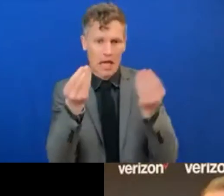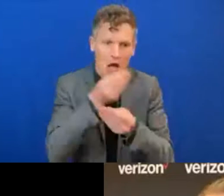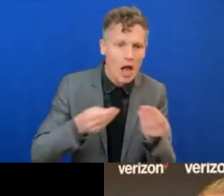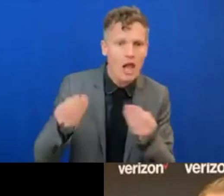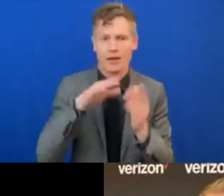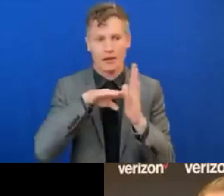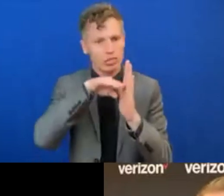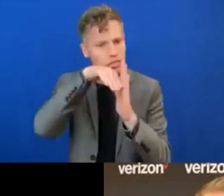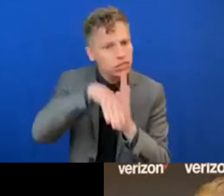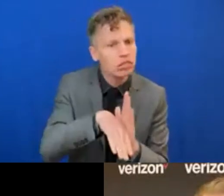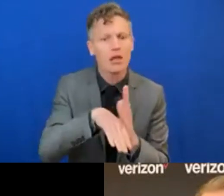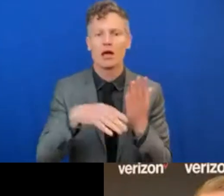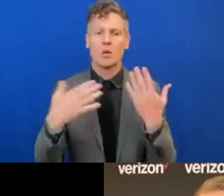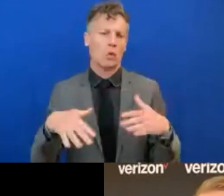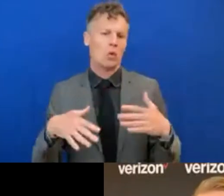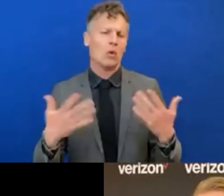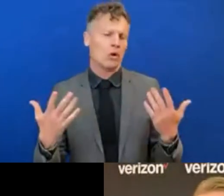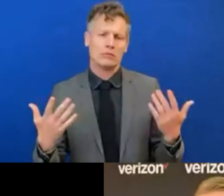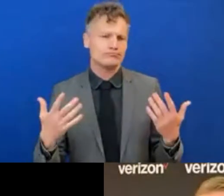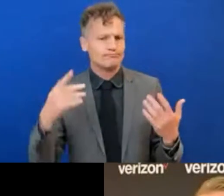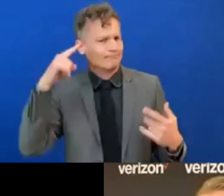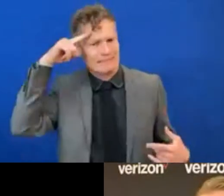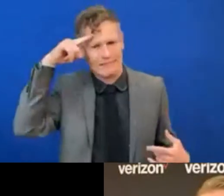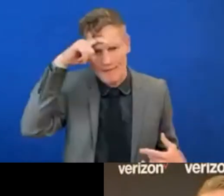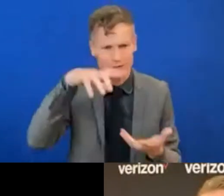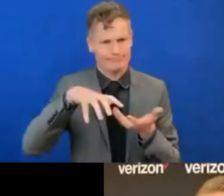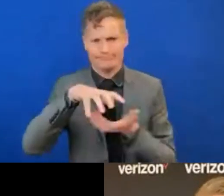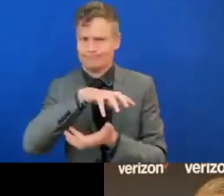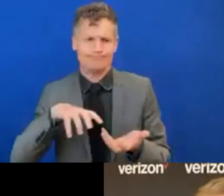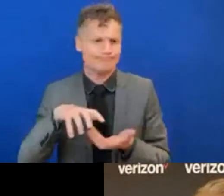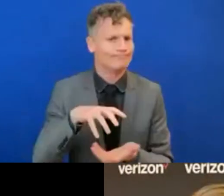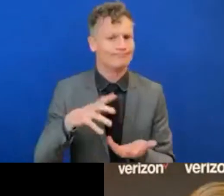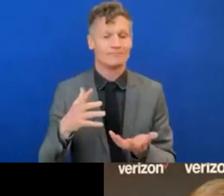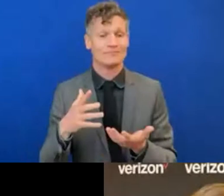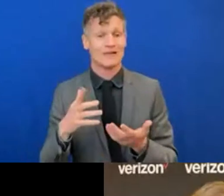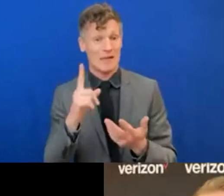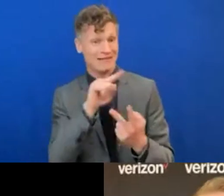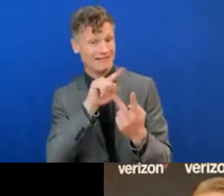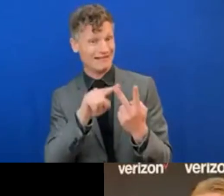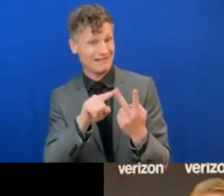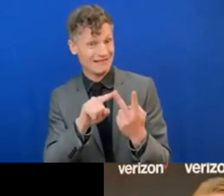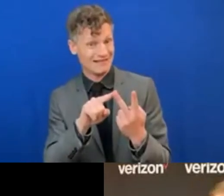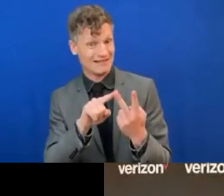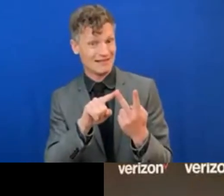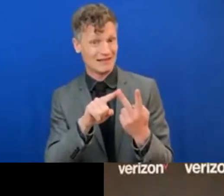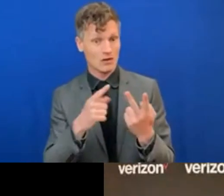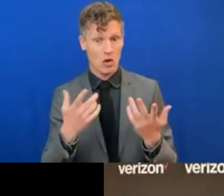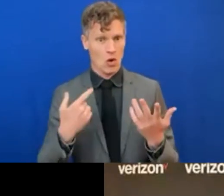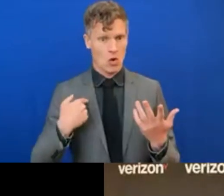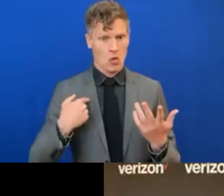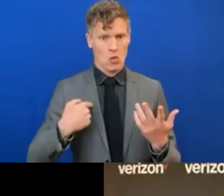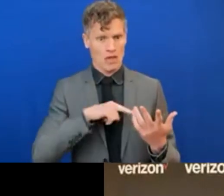extremely tough. The second one I want to focus on is that we have leapfrobed, and we've heard it from so many. We have leapfrobed probably